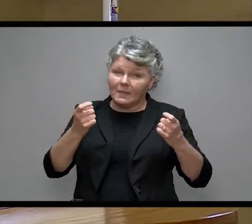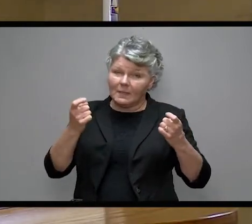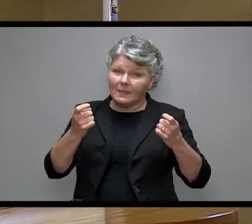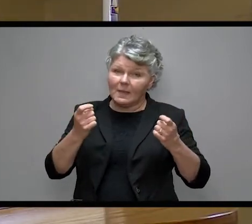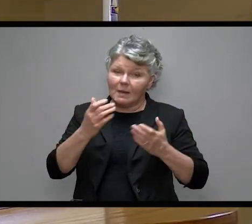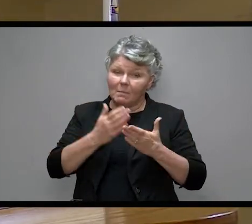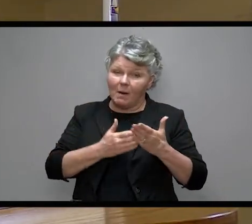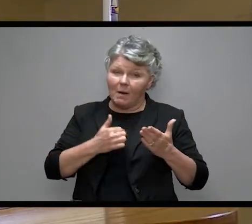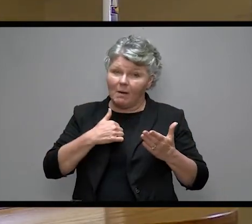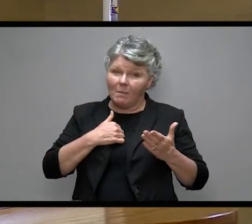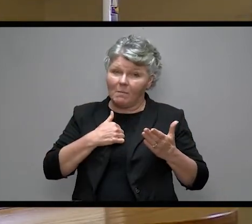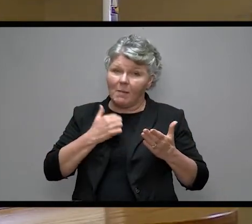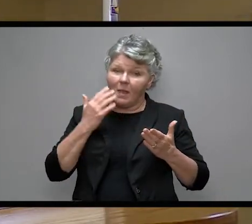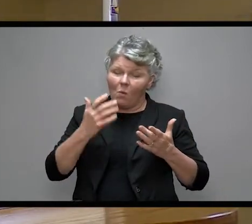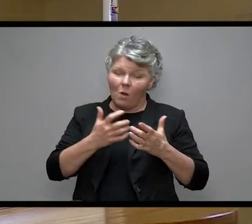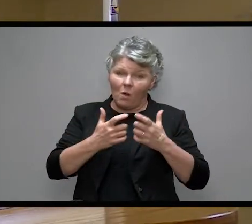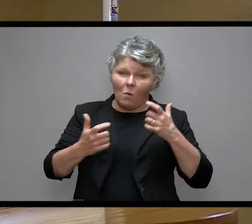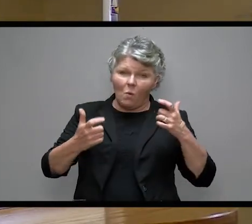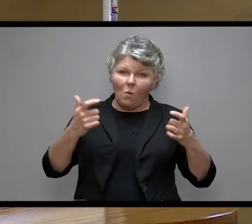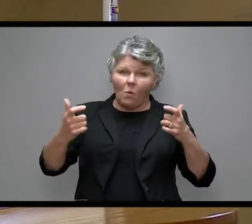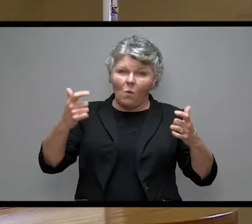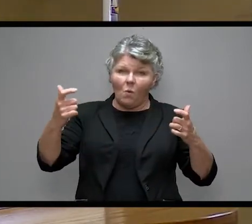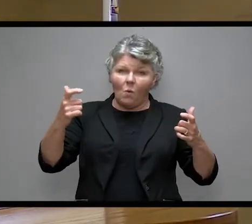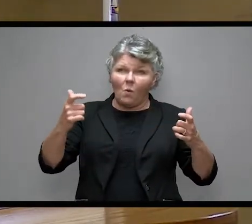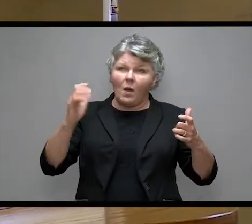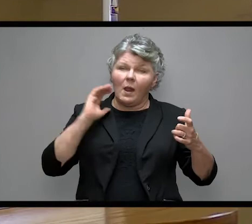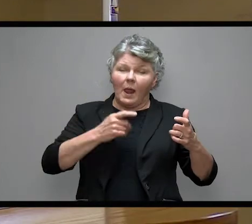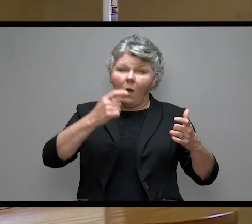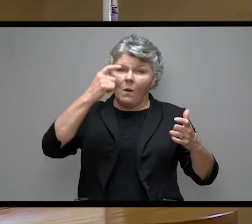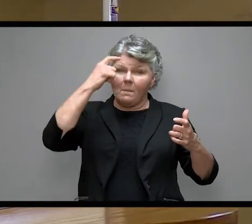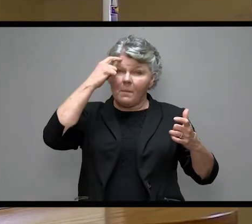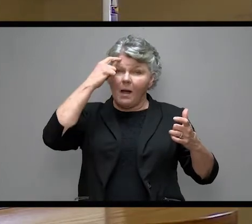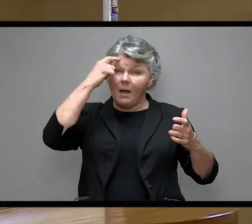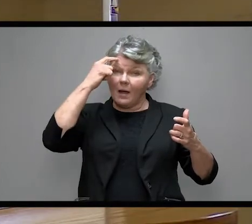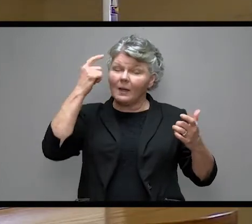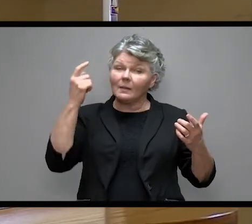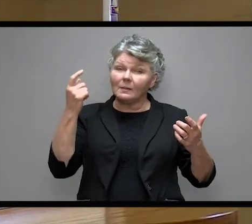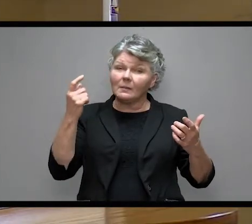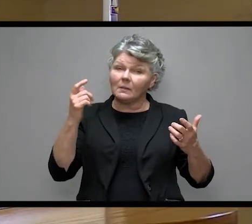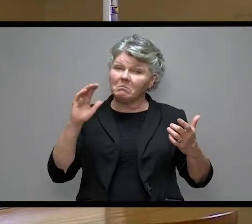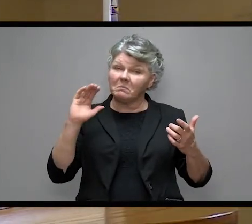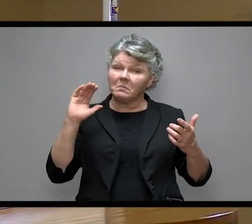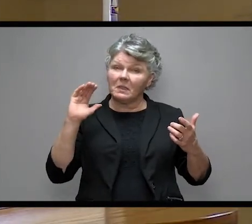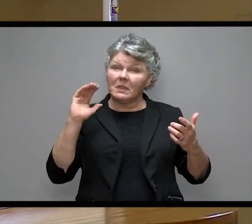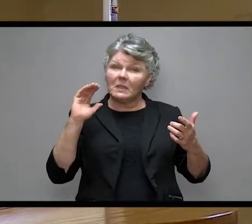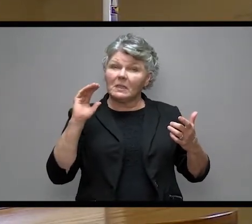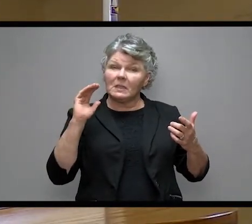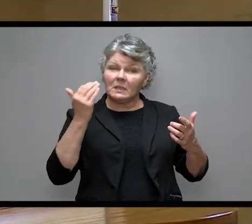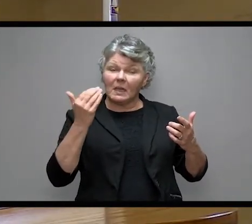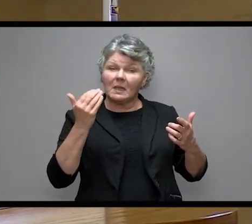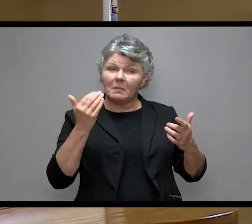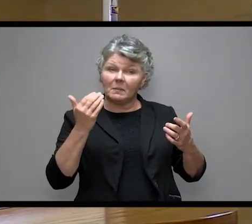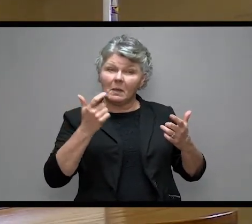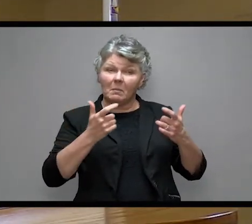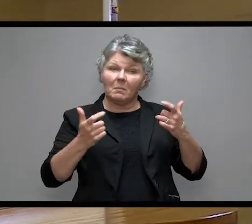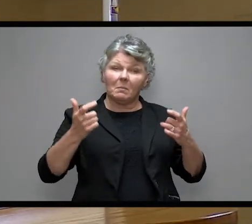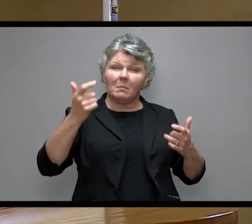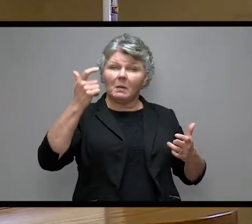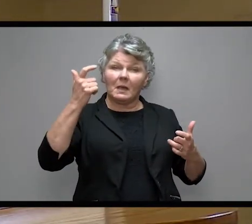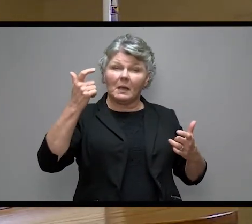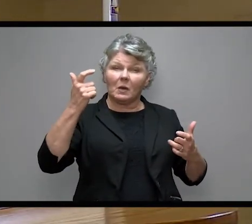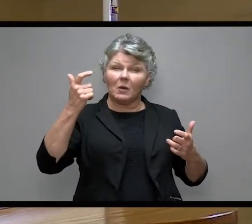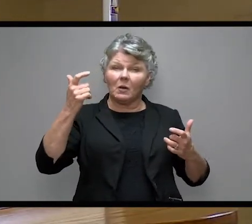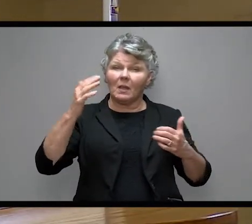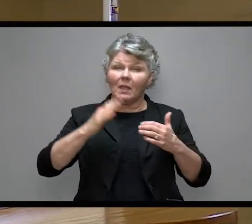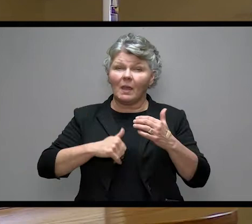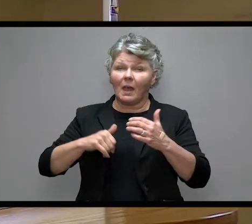with it and it may grow so big in our mind that it actually seems to us even bigger and beyond the